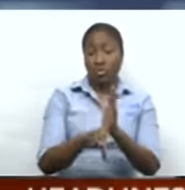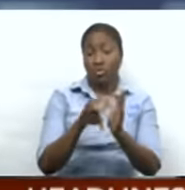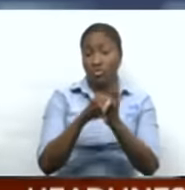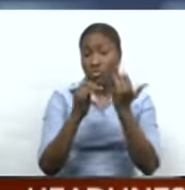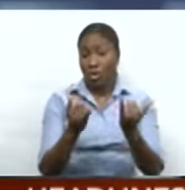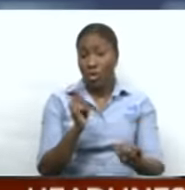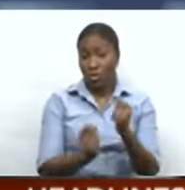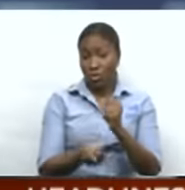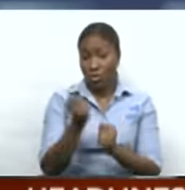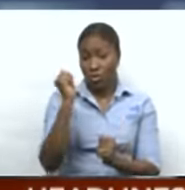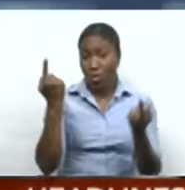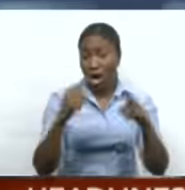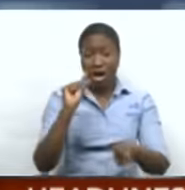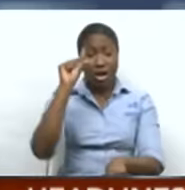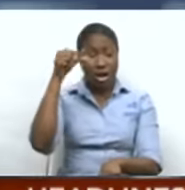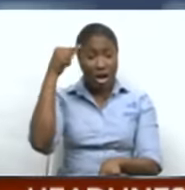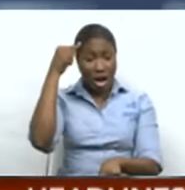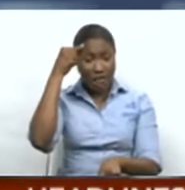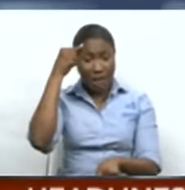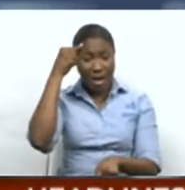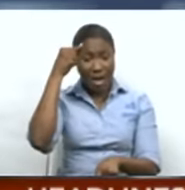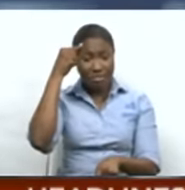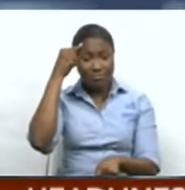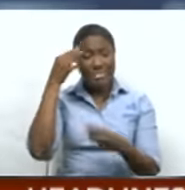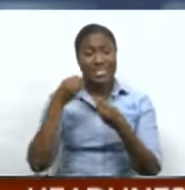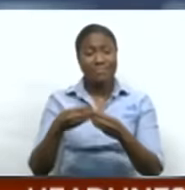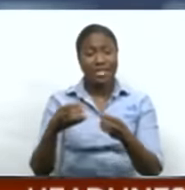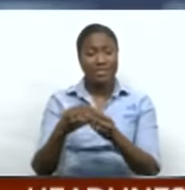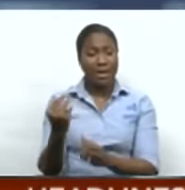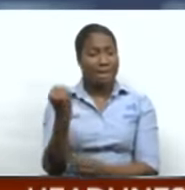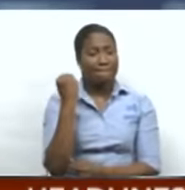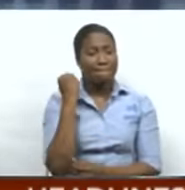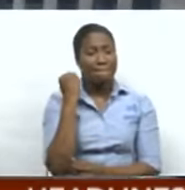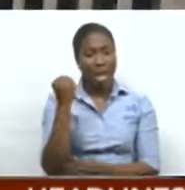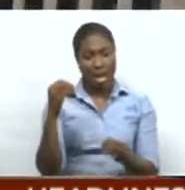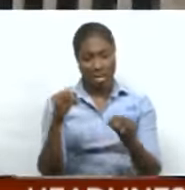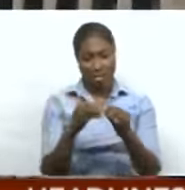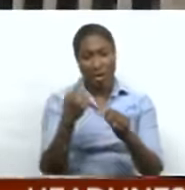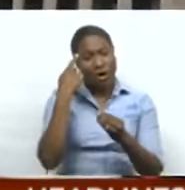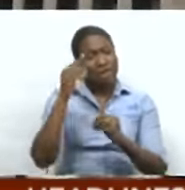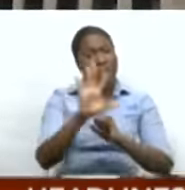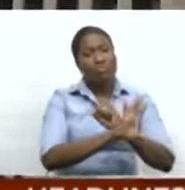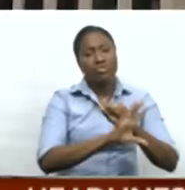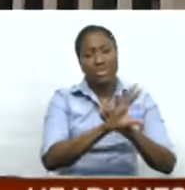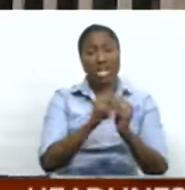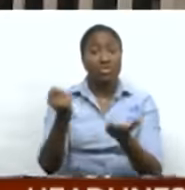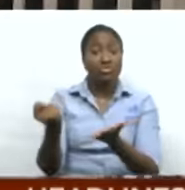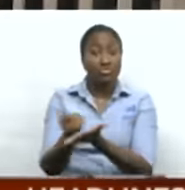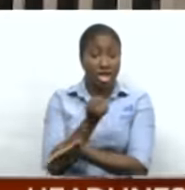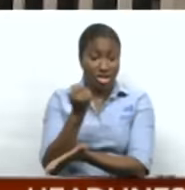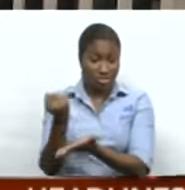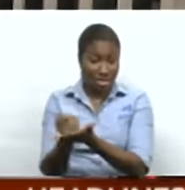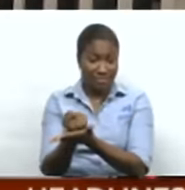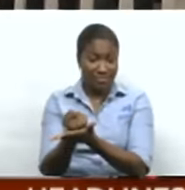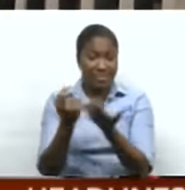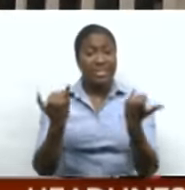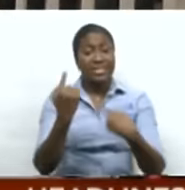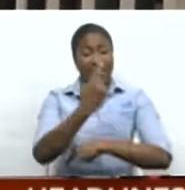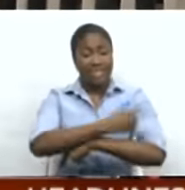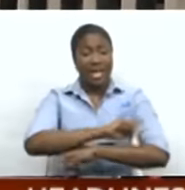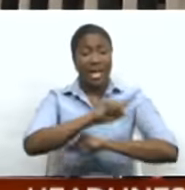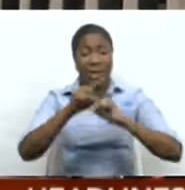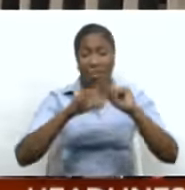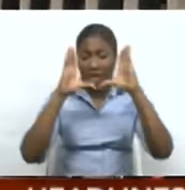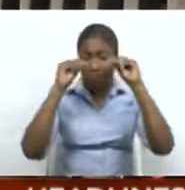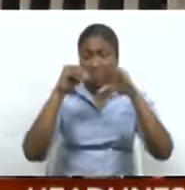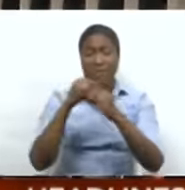has led the government to spend millions more to protect the National Treasury. During today's sitting of the Standing